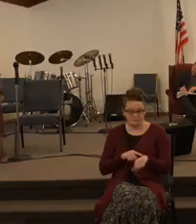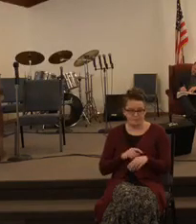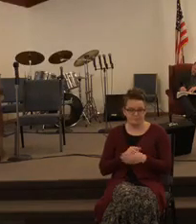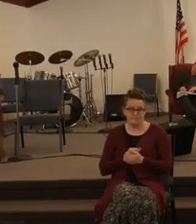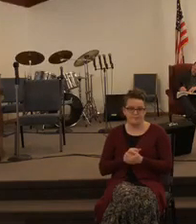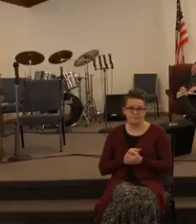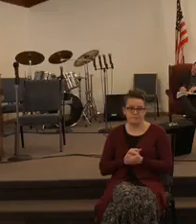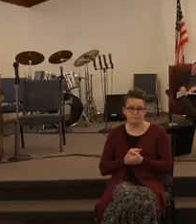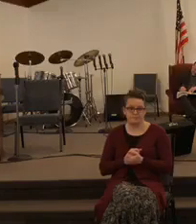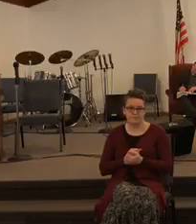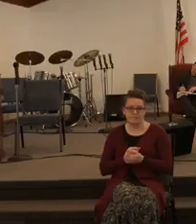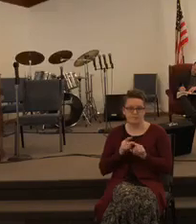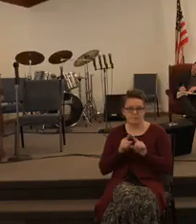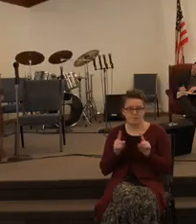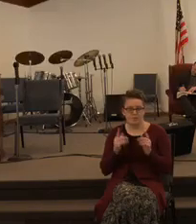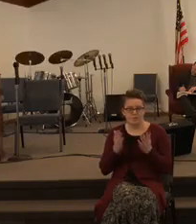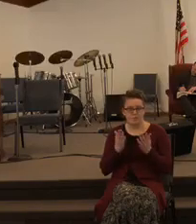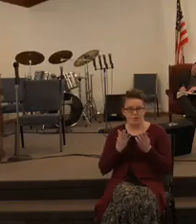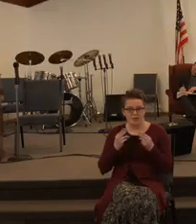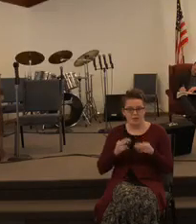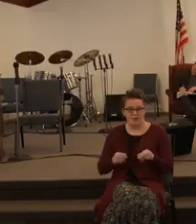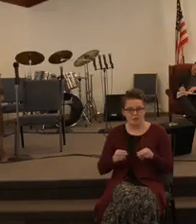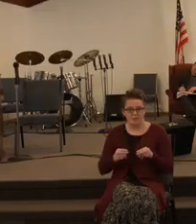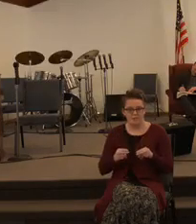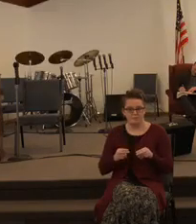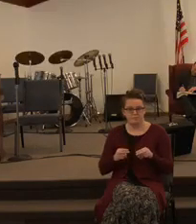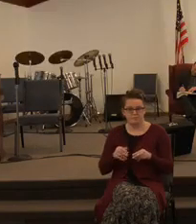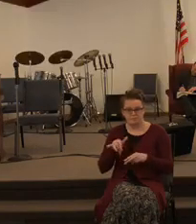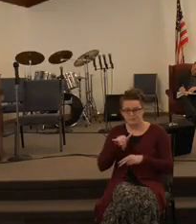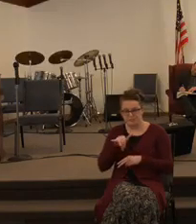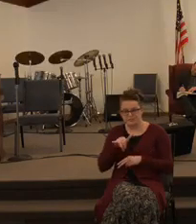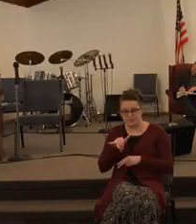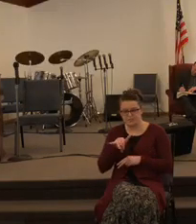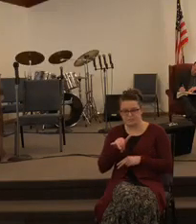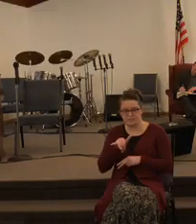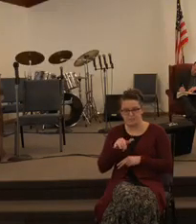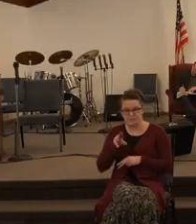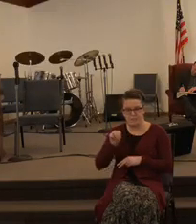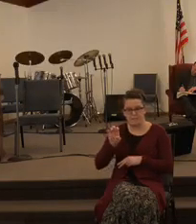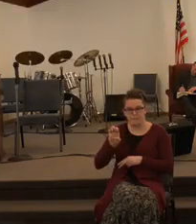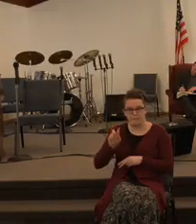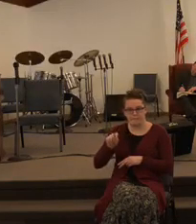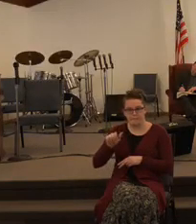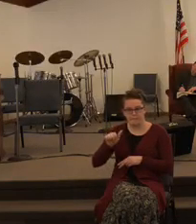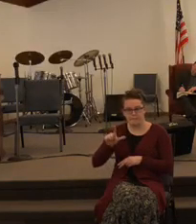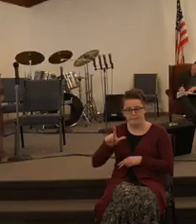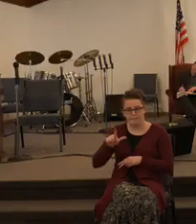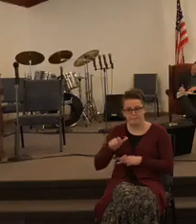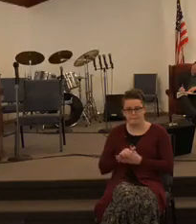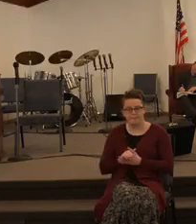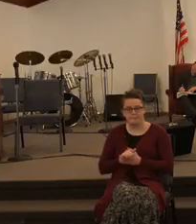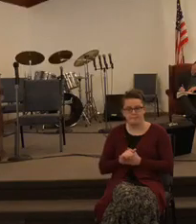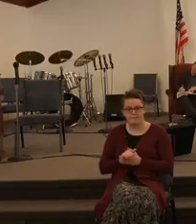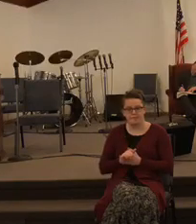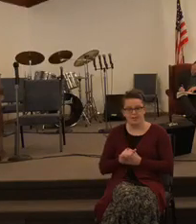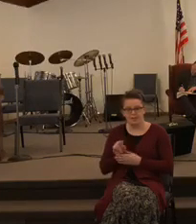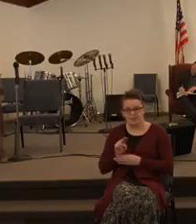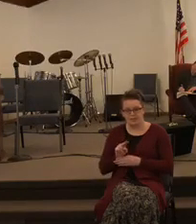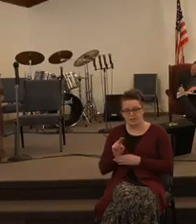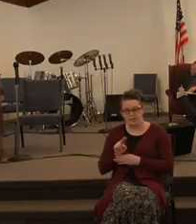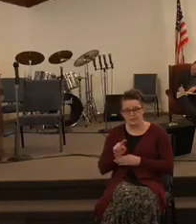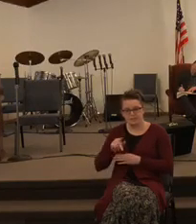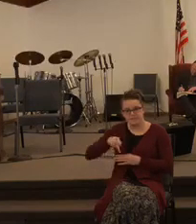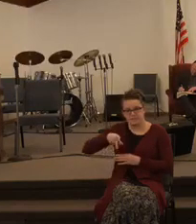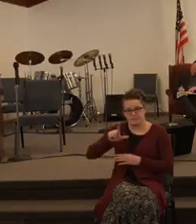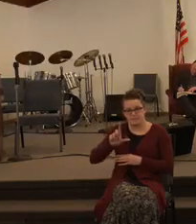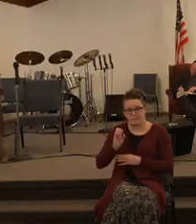but what is happening is here the same metal that was used as a